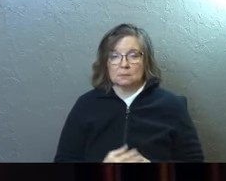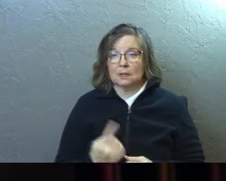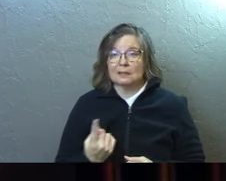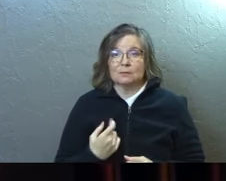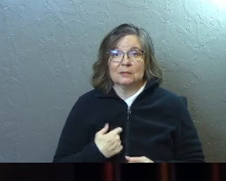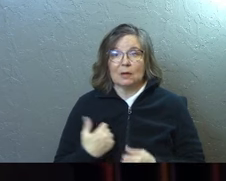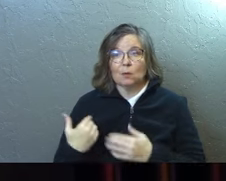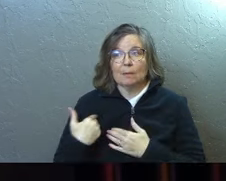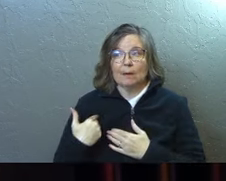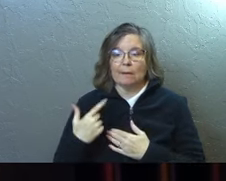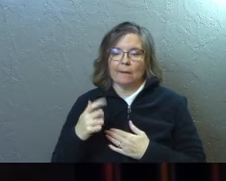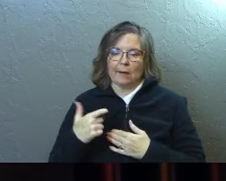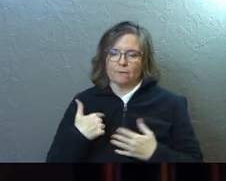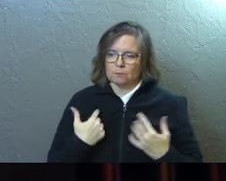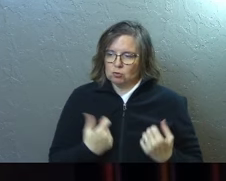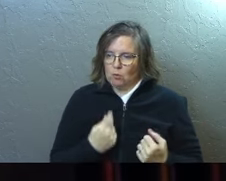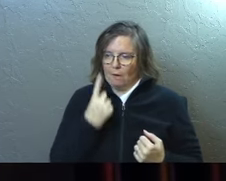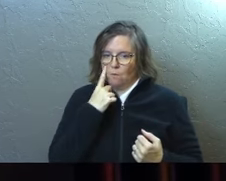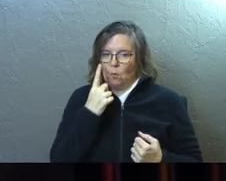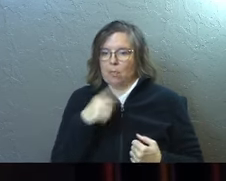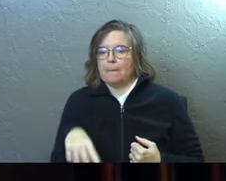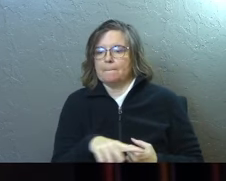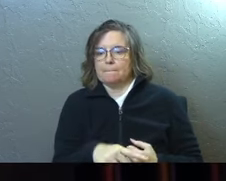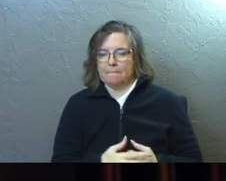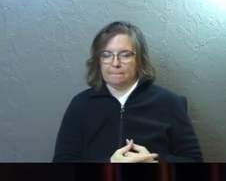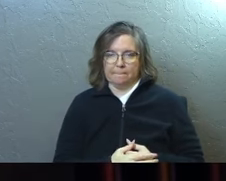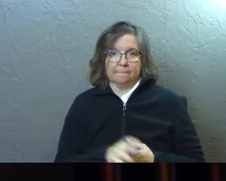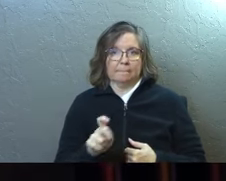very responsible, like I've got to be strong for them.